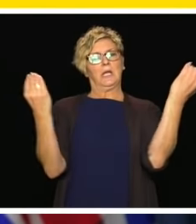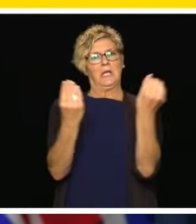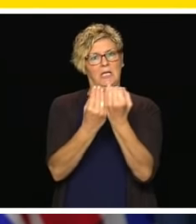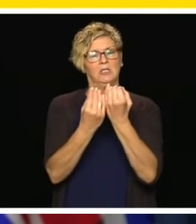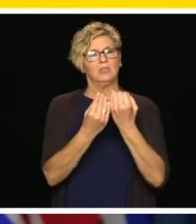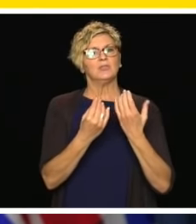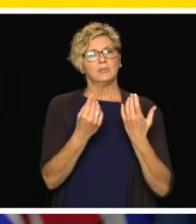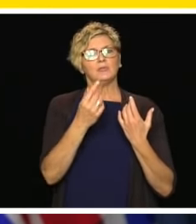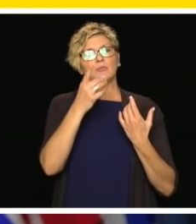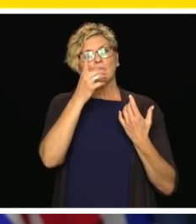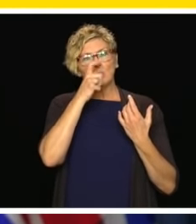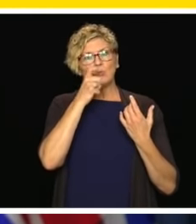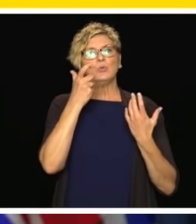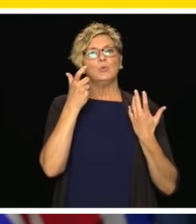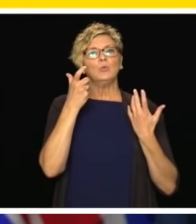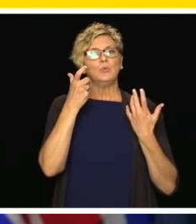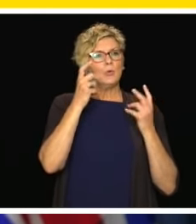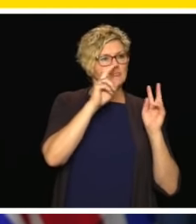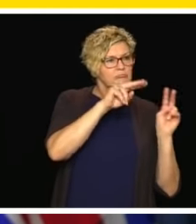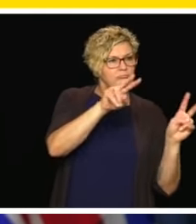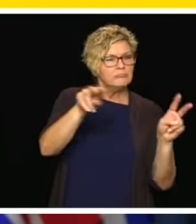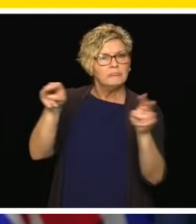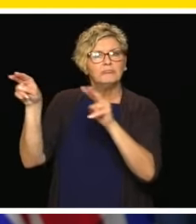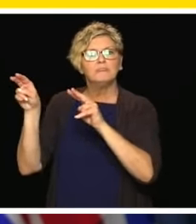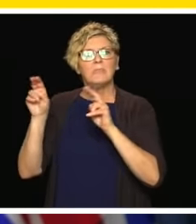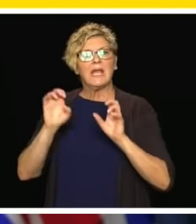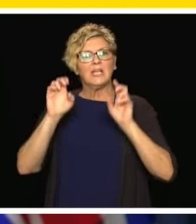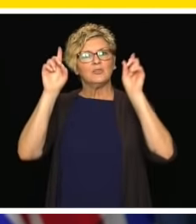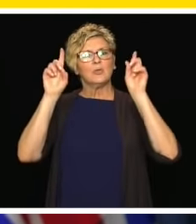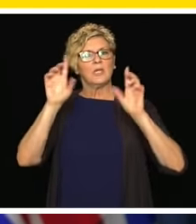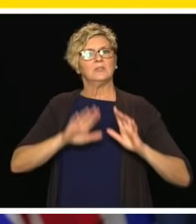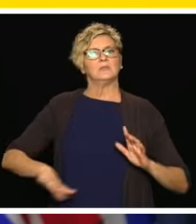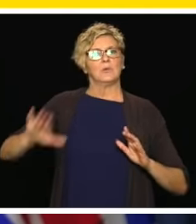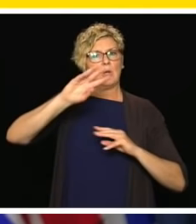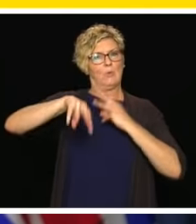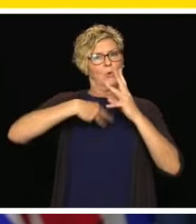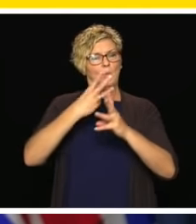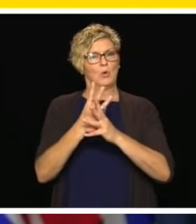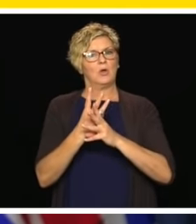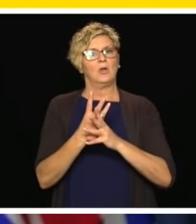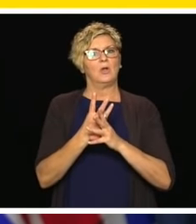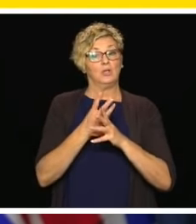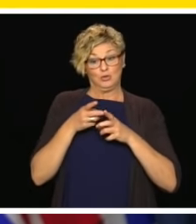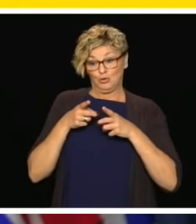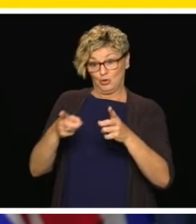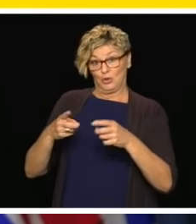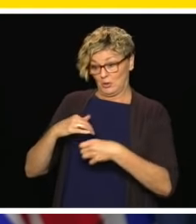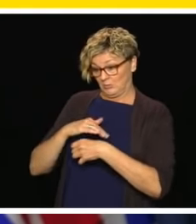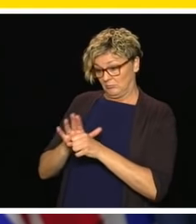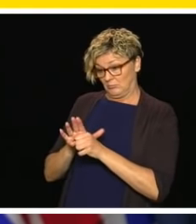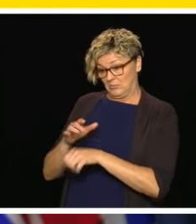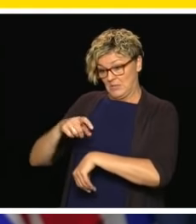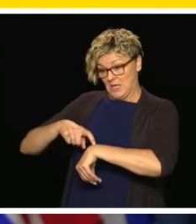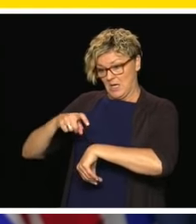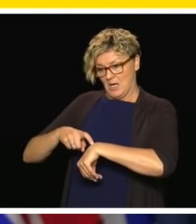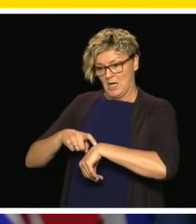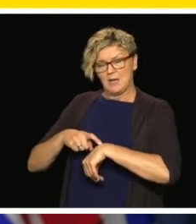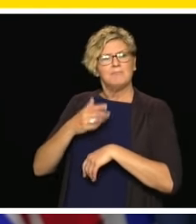there is an international table that is looking at pandemic best practices in the school system. So there's a lot of things